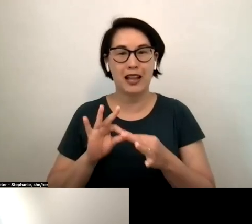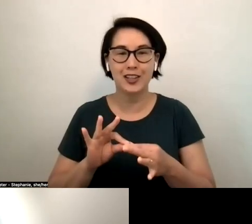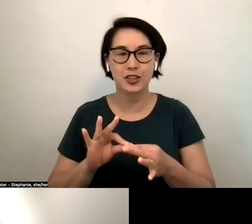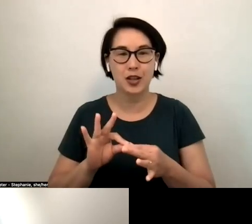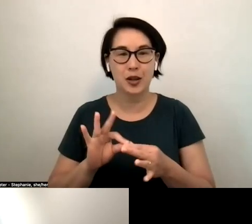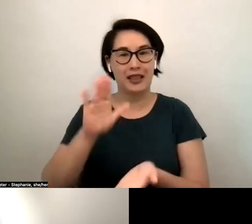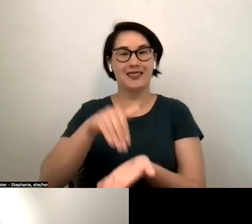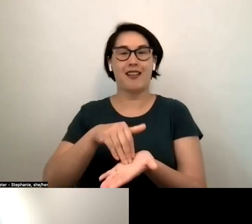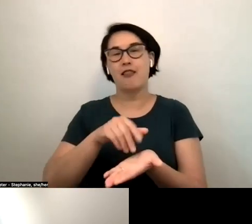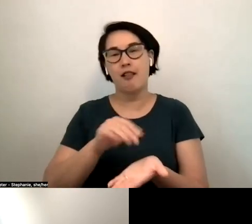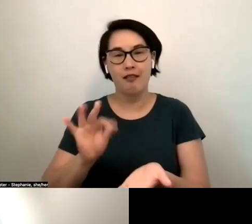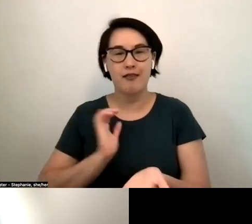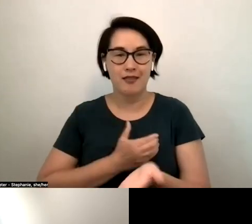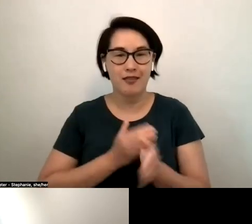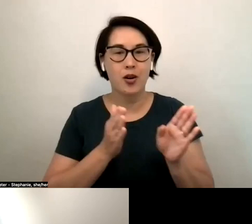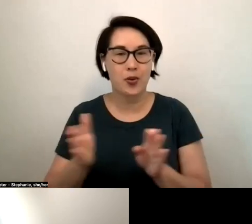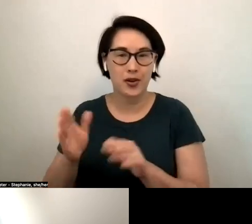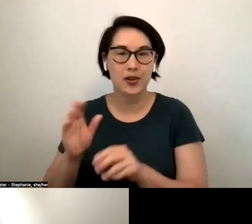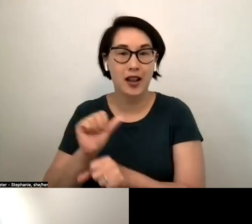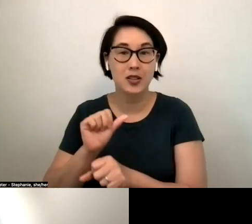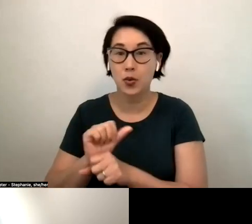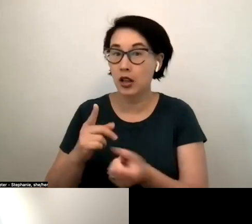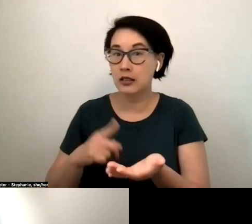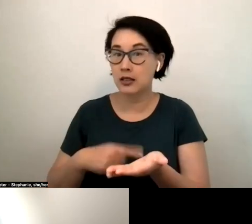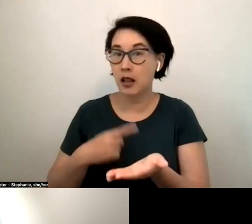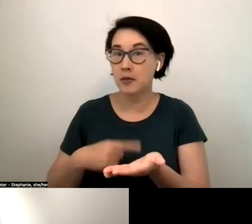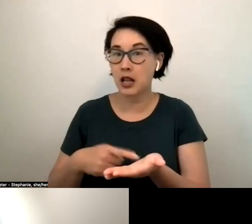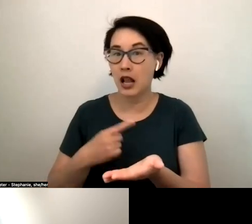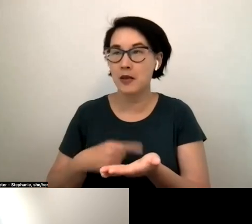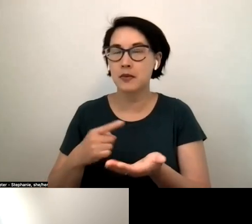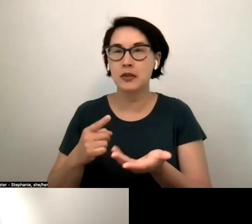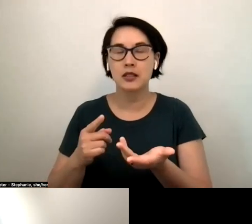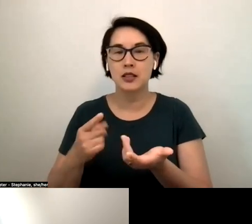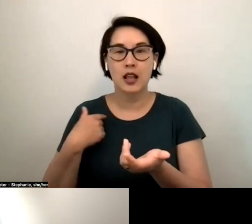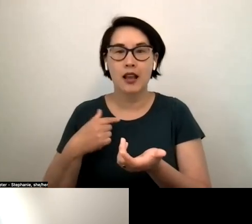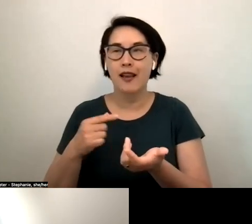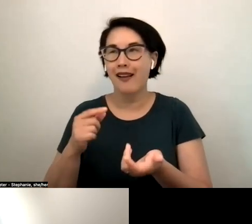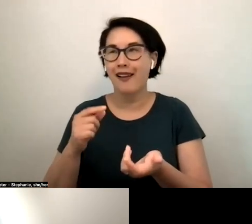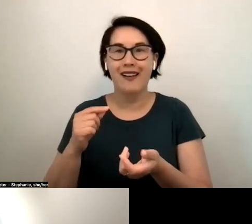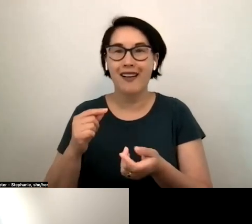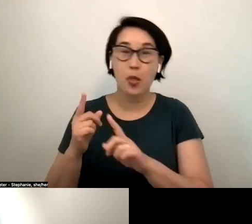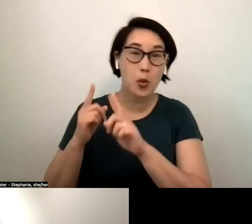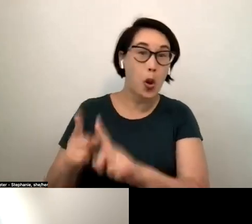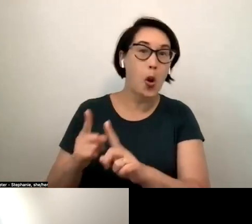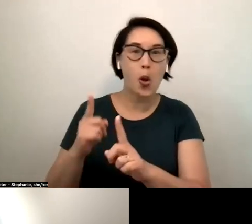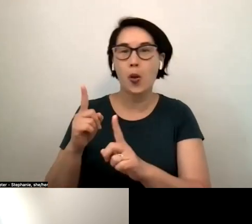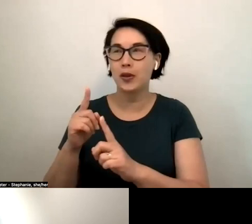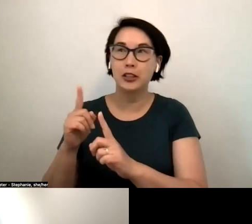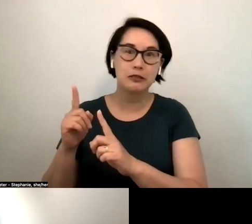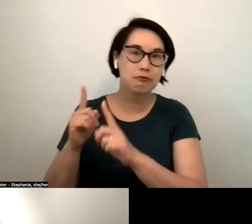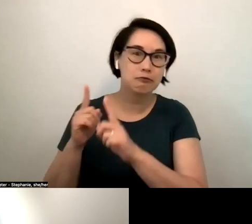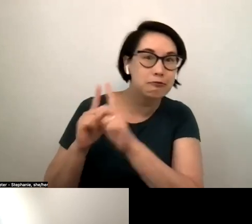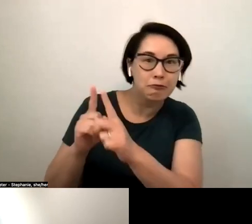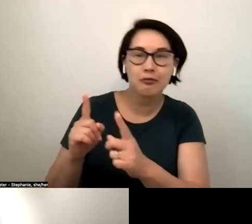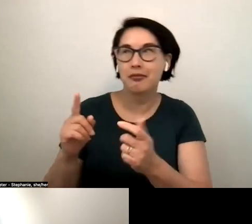organizing work and how sometimes it might not be an agenda or a fundraising goal right like going back to the